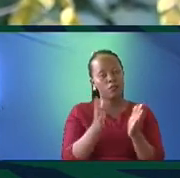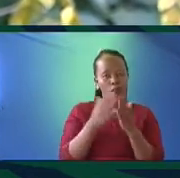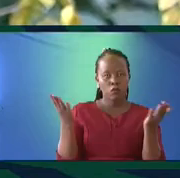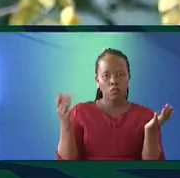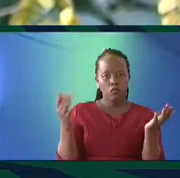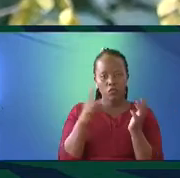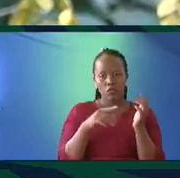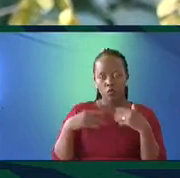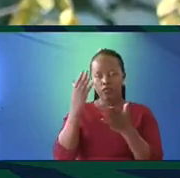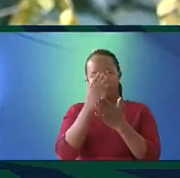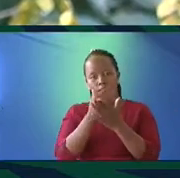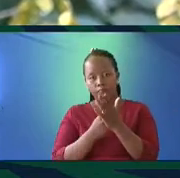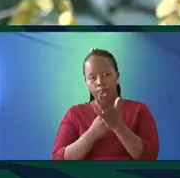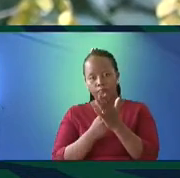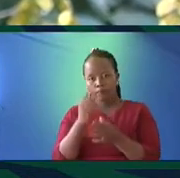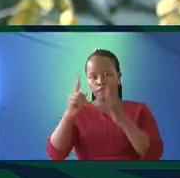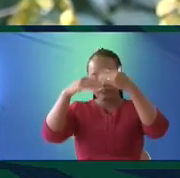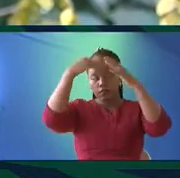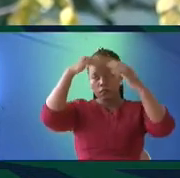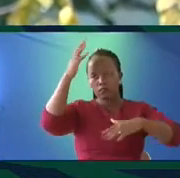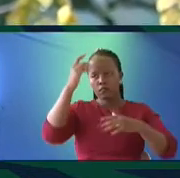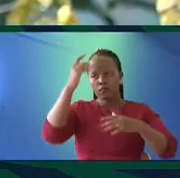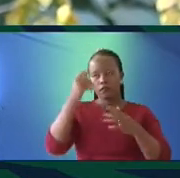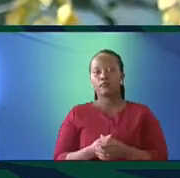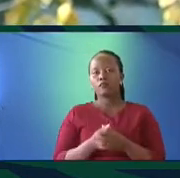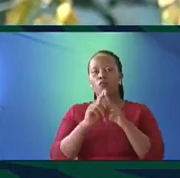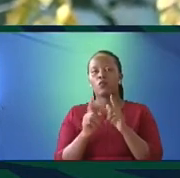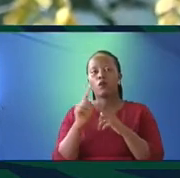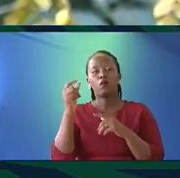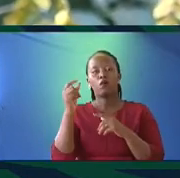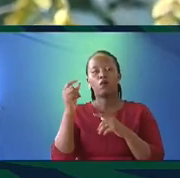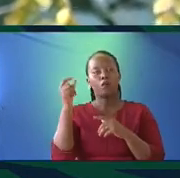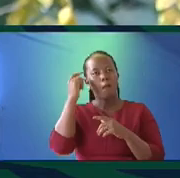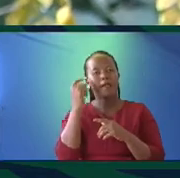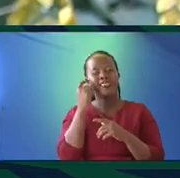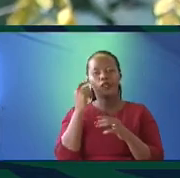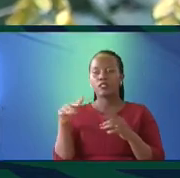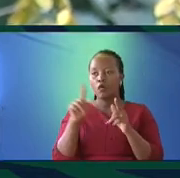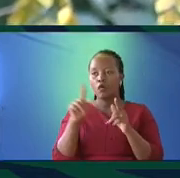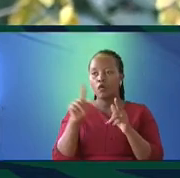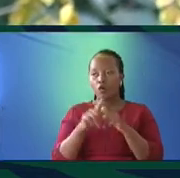Maseno University, and one of the professors mentioned that even in the area of medicine,